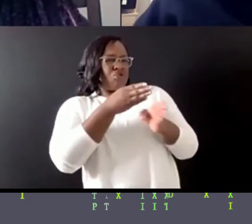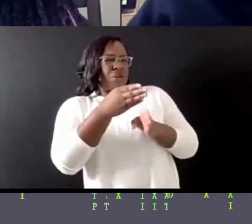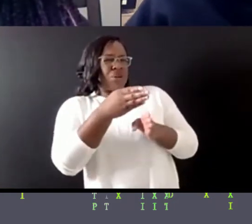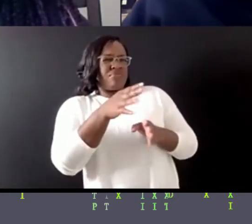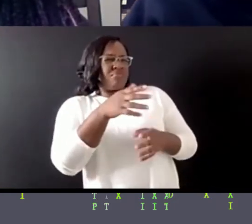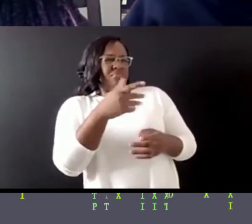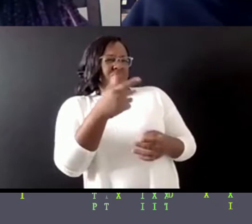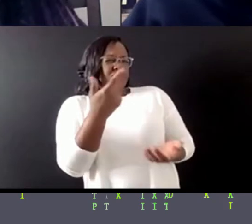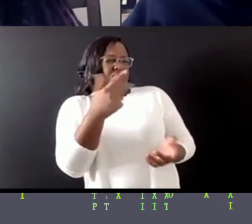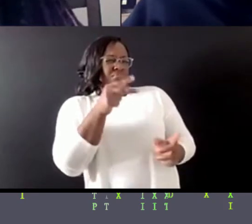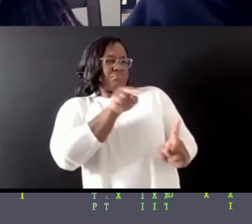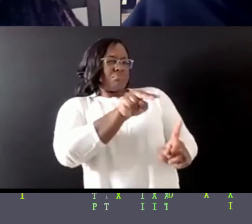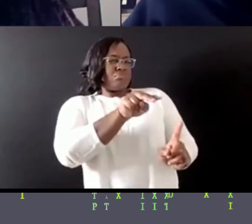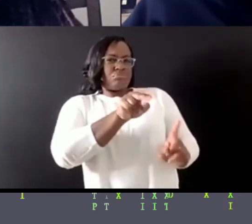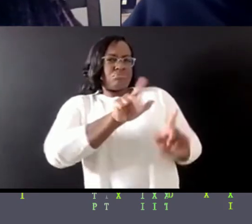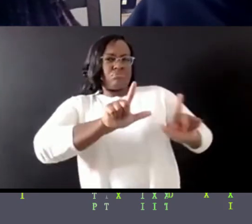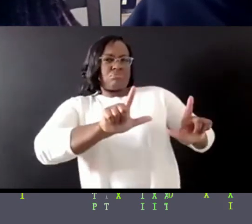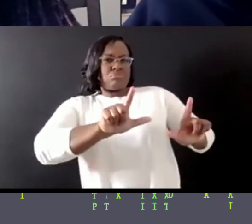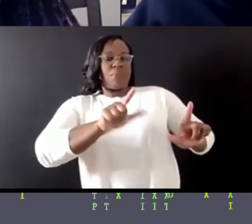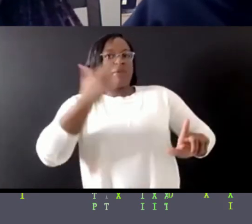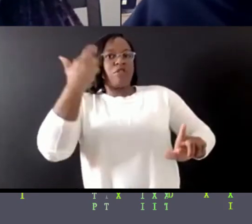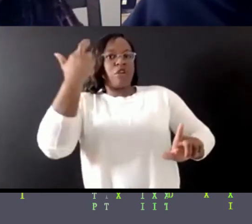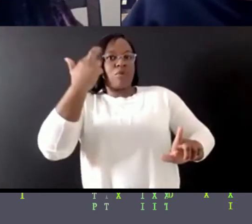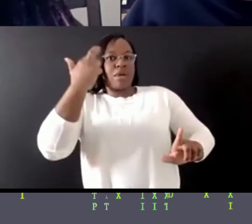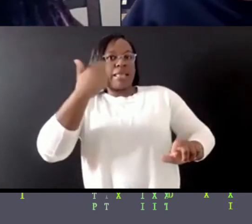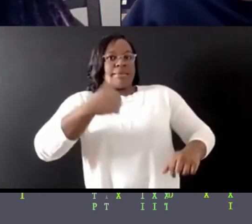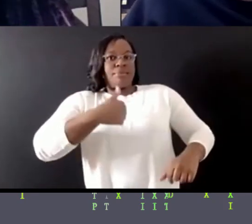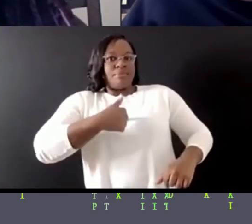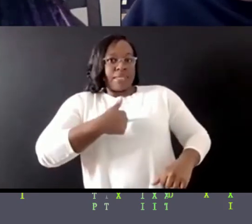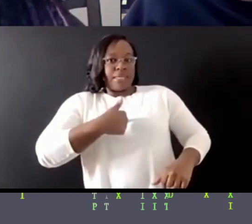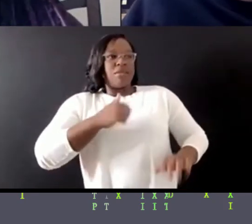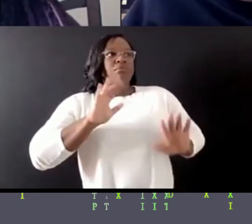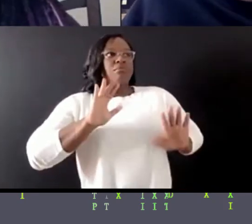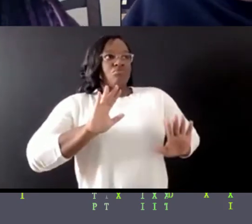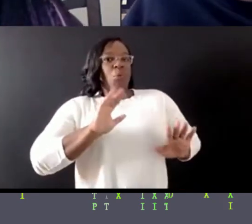this is the thing and this is what we need to support her.